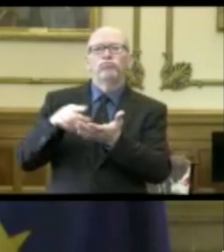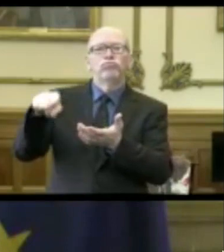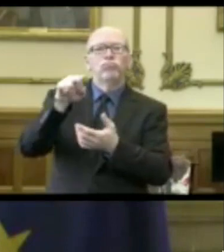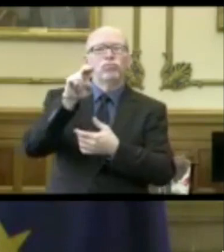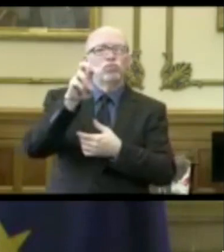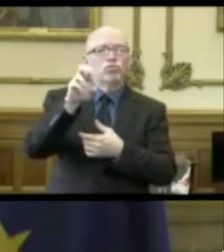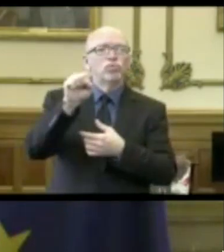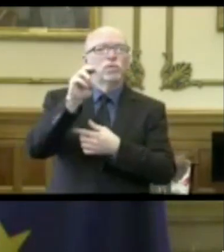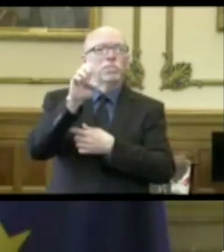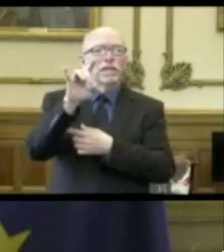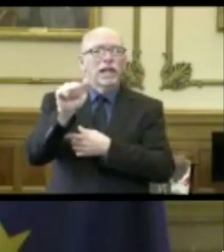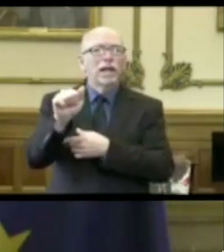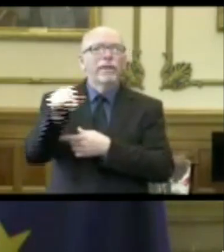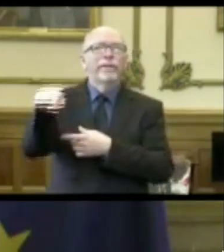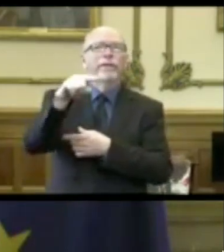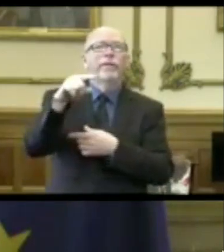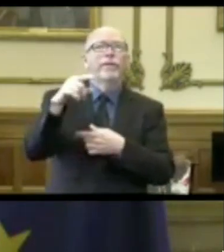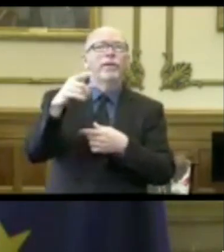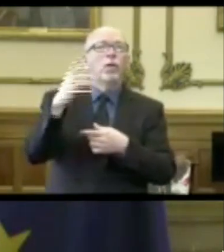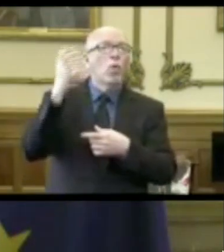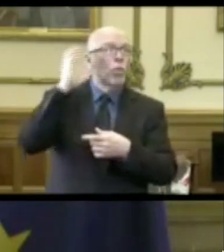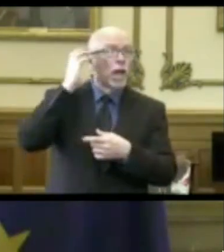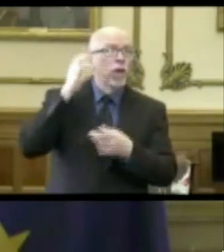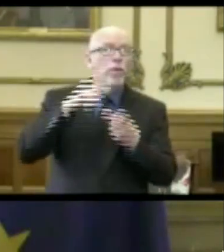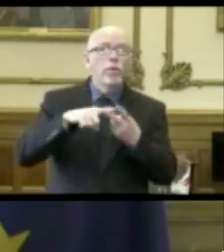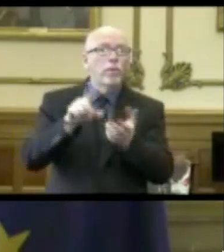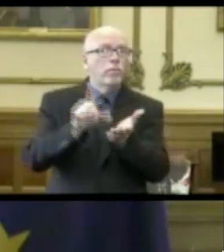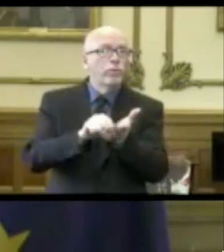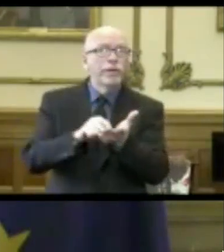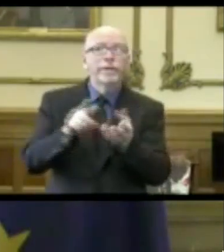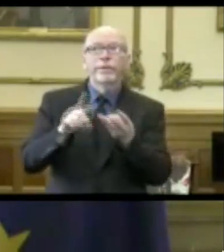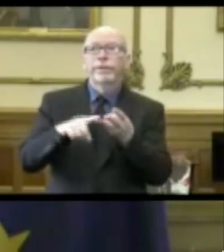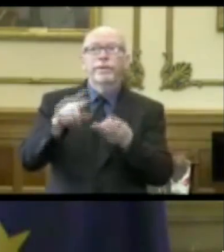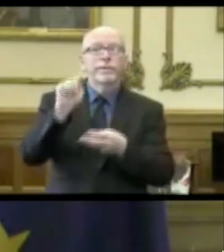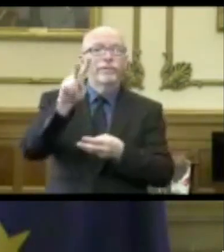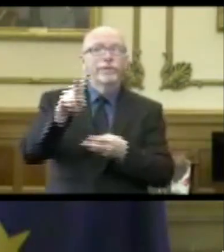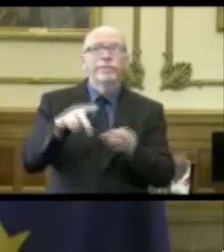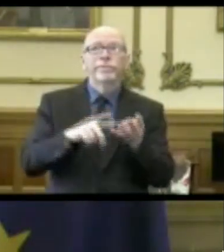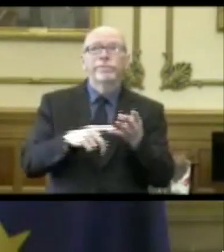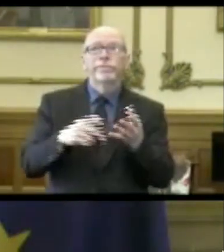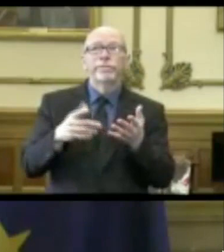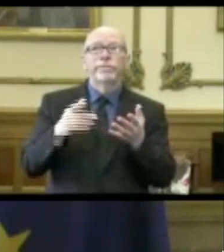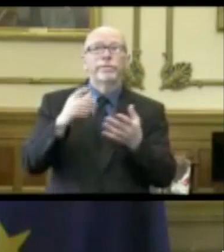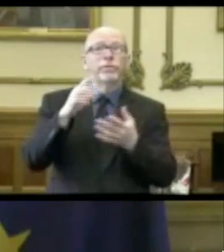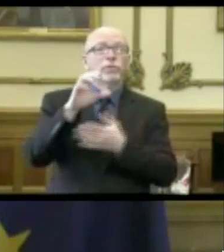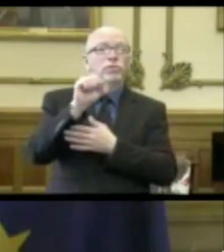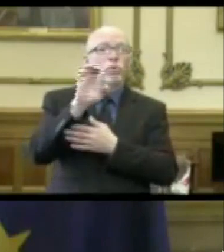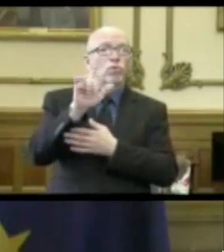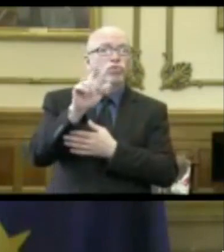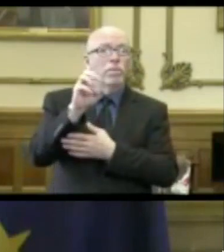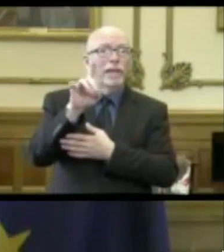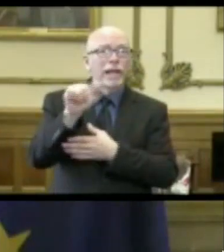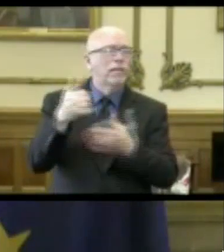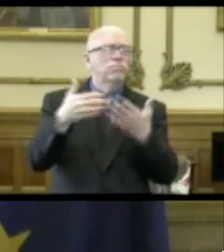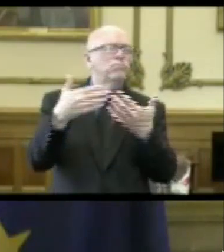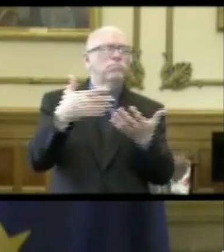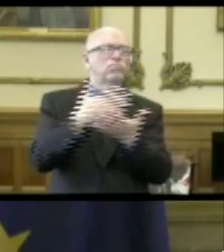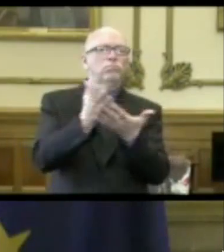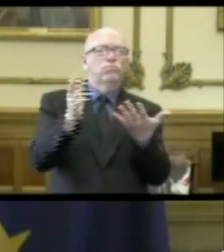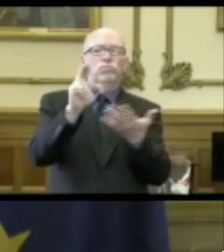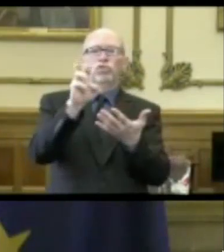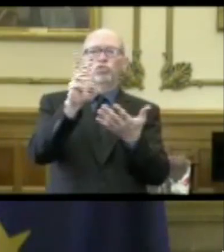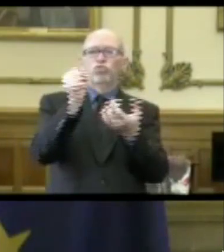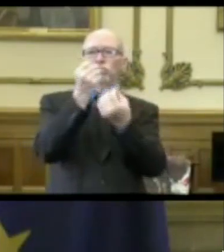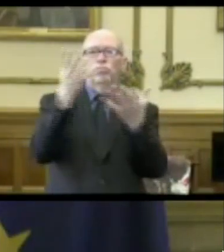information, whether it be radio, print, on air, social media. I